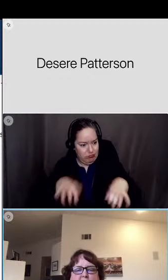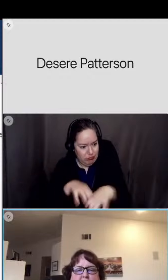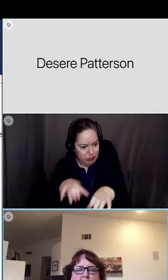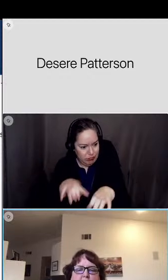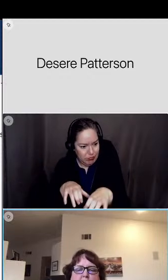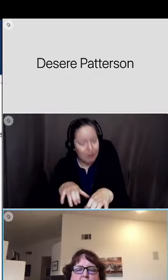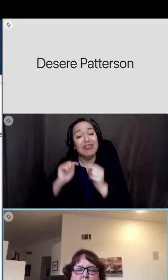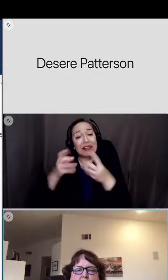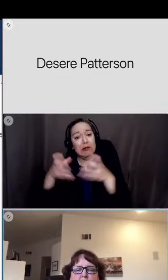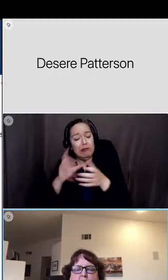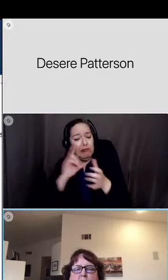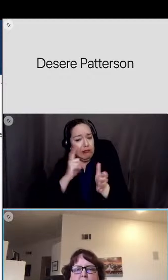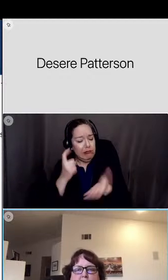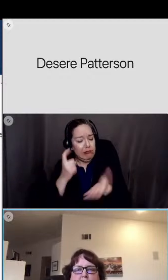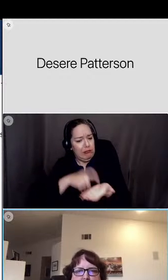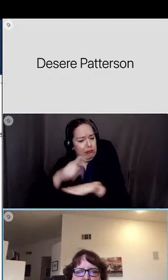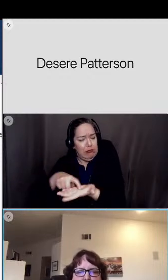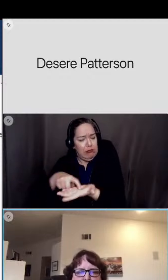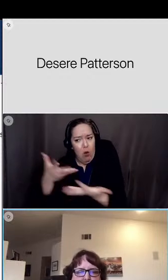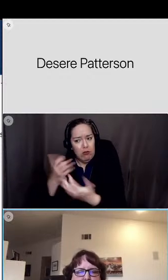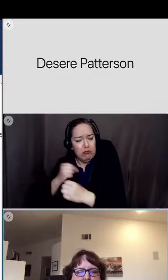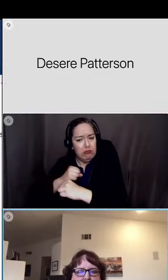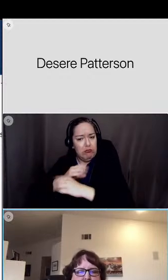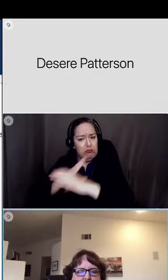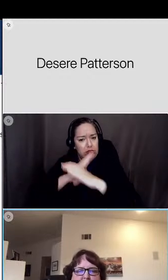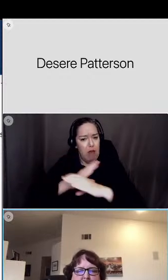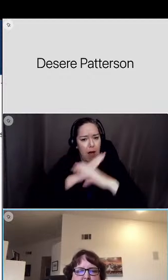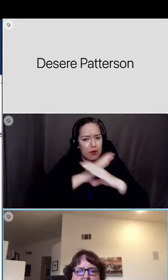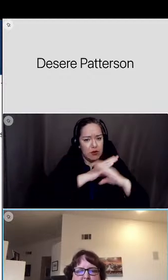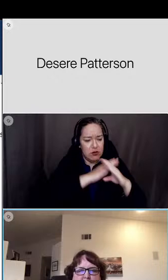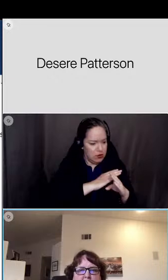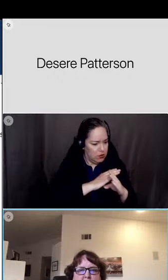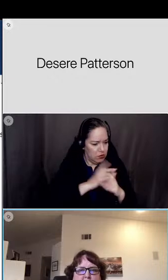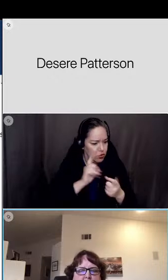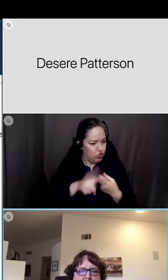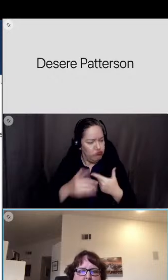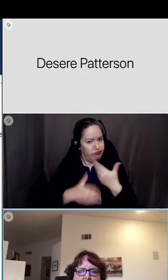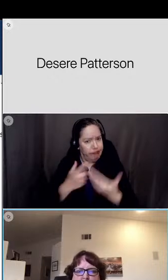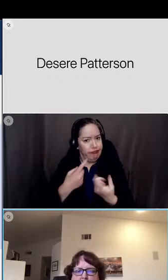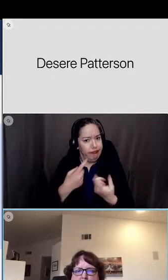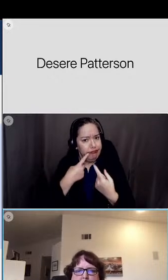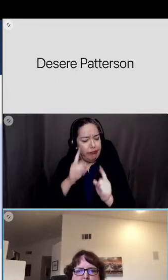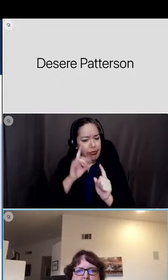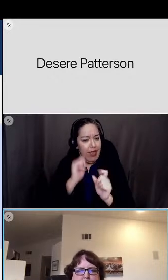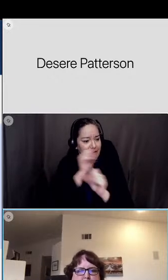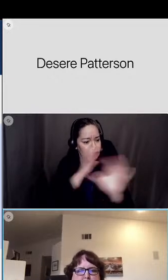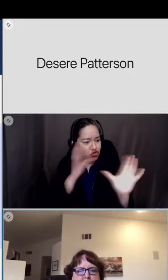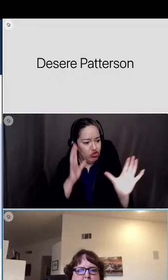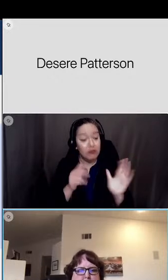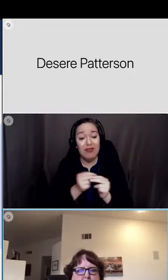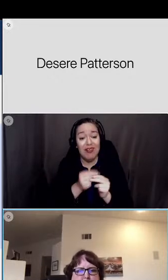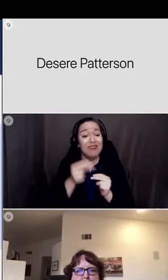exist to support our movement toward our toward our vision next slide please and back to dr miranda